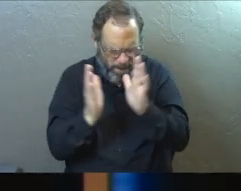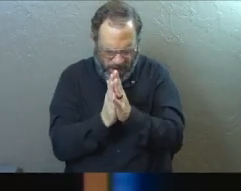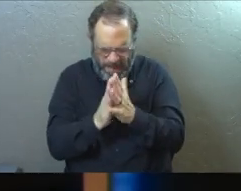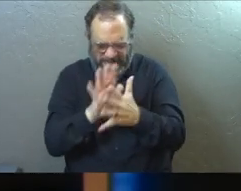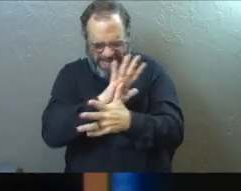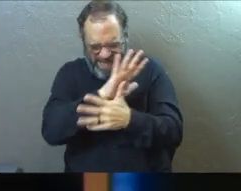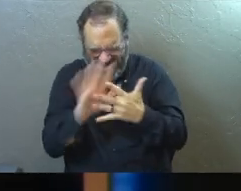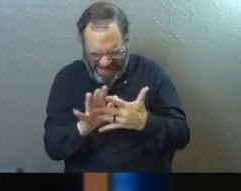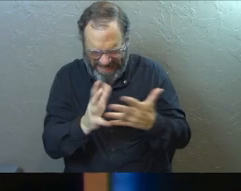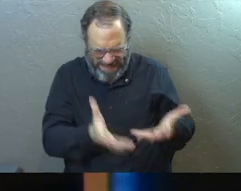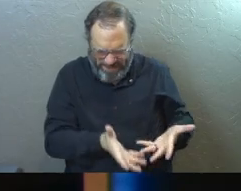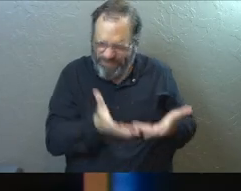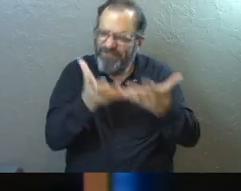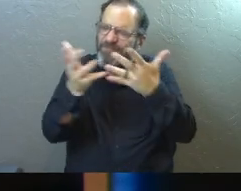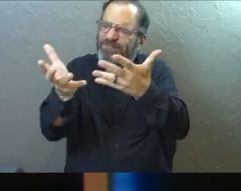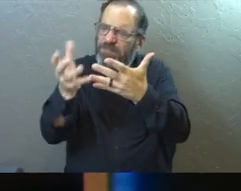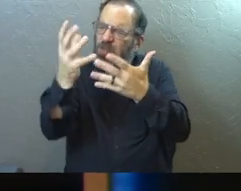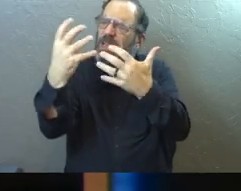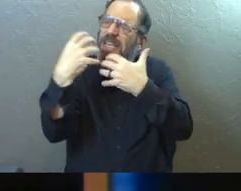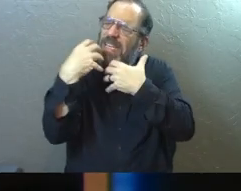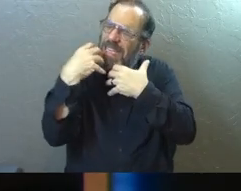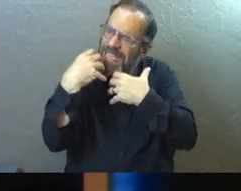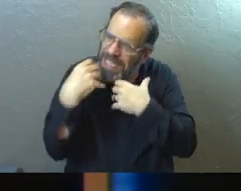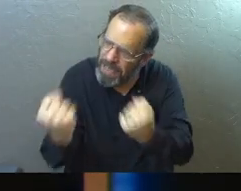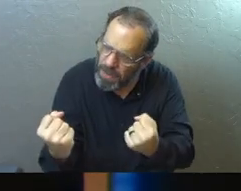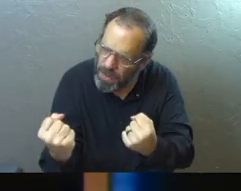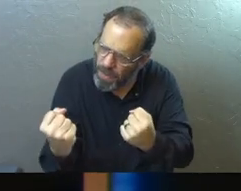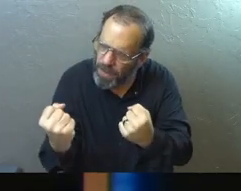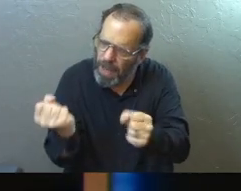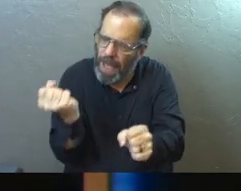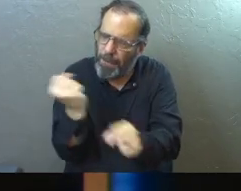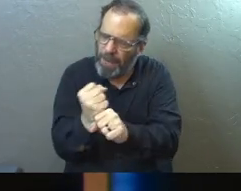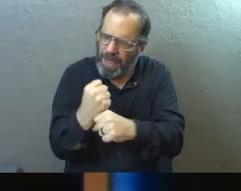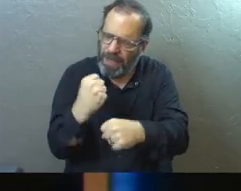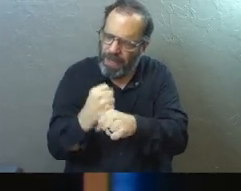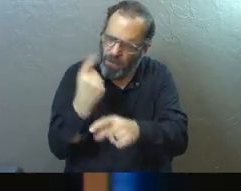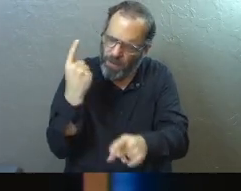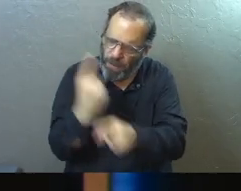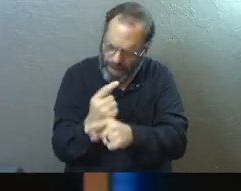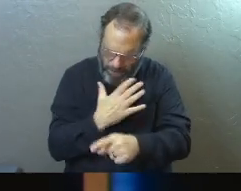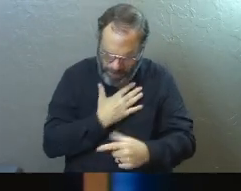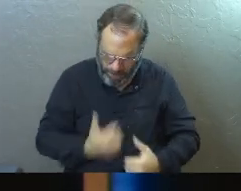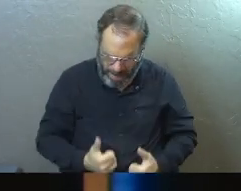could bring all of those things to you and ask you to heal and ask you to make things right in our life.